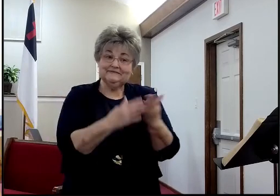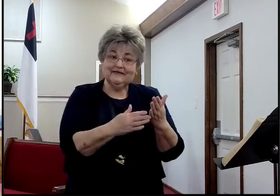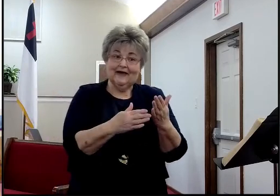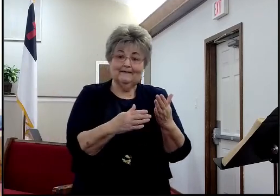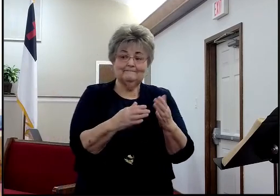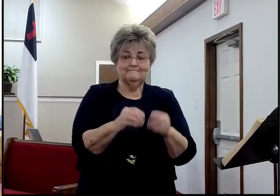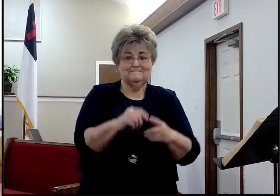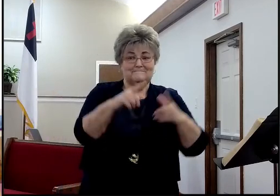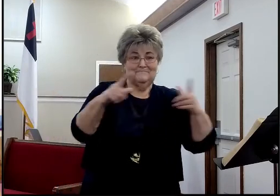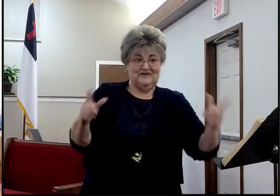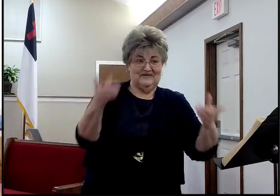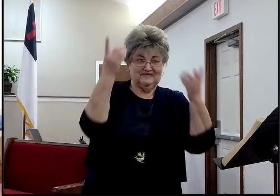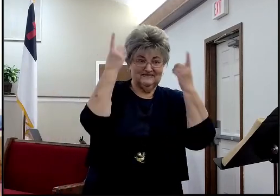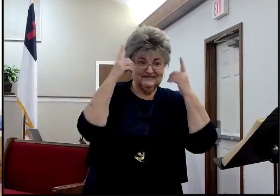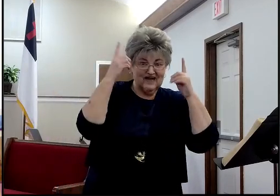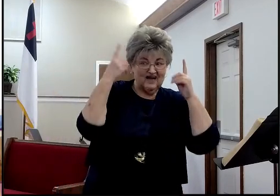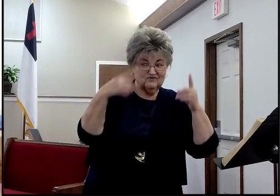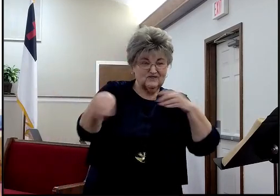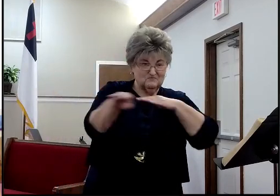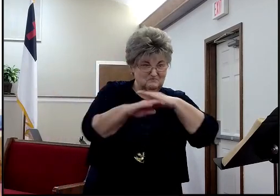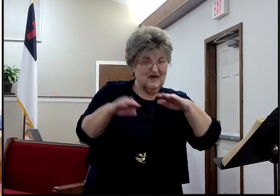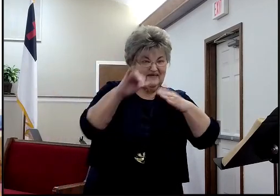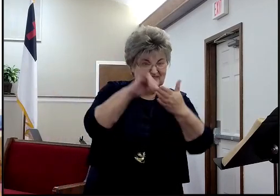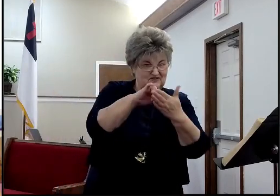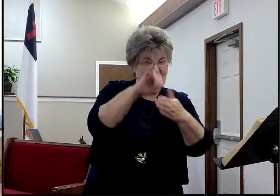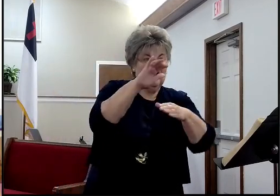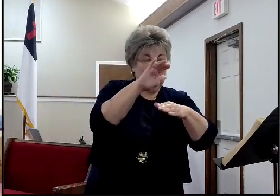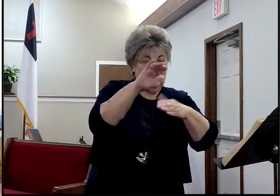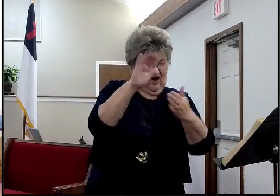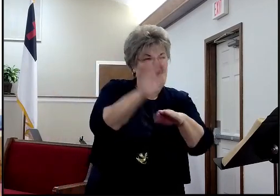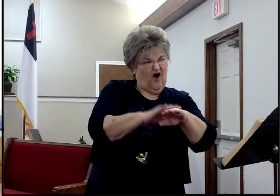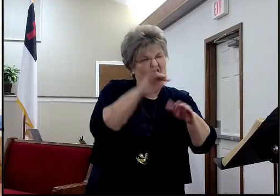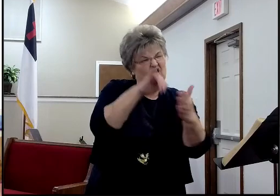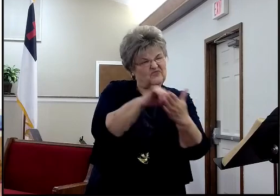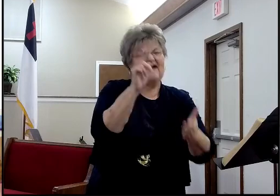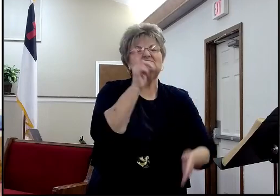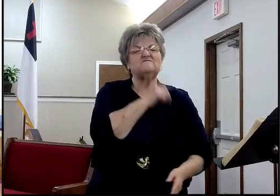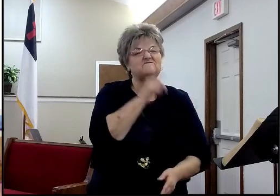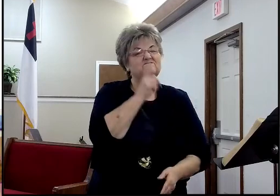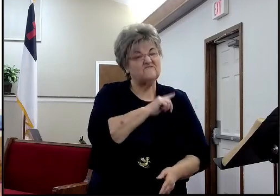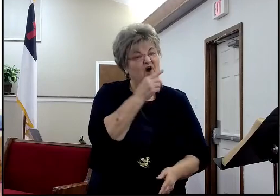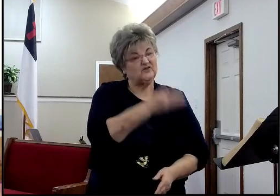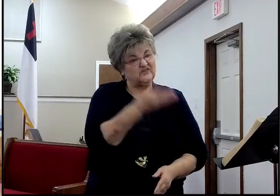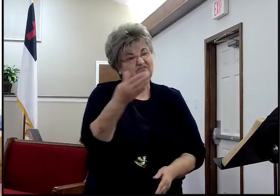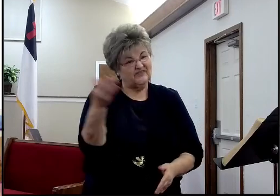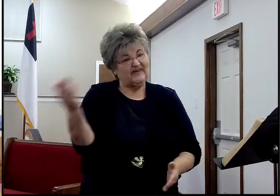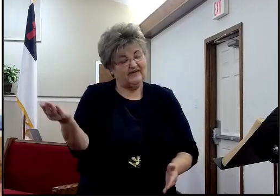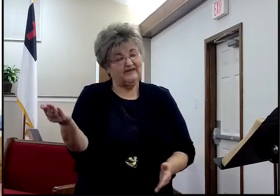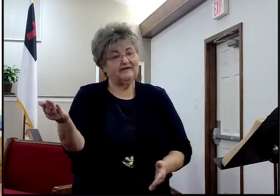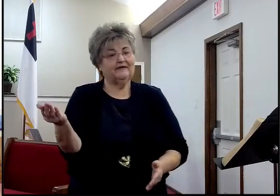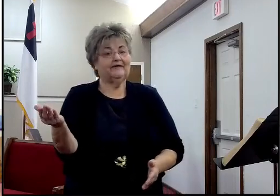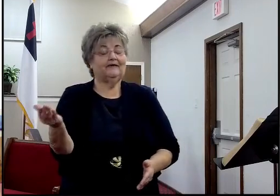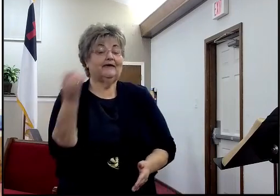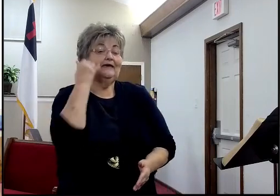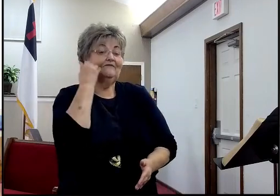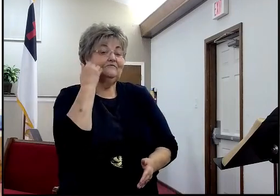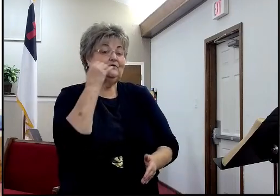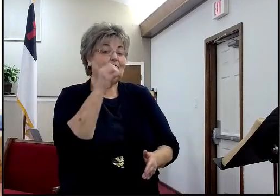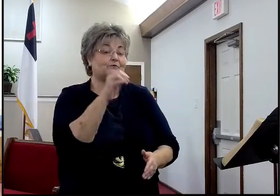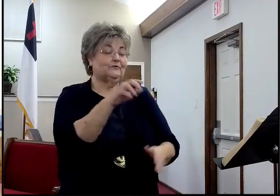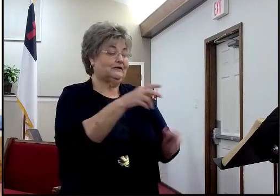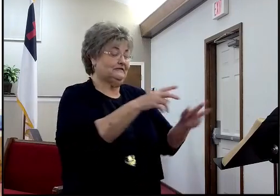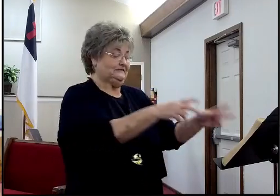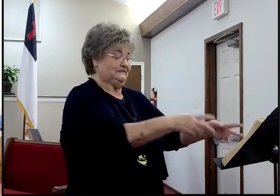doctrines, based upon that, it's all obviously false, and I hope that you saw, as we travel through scripture, that if you take the verse, out of context,